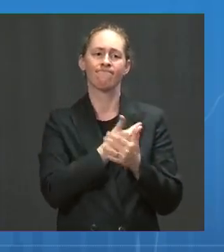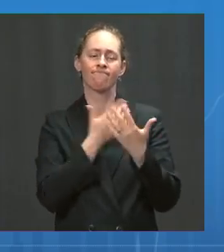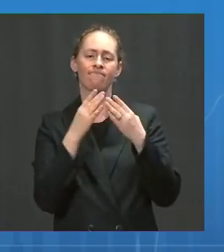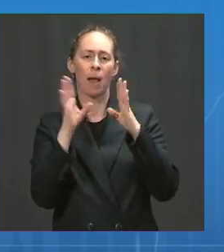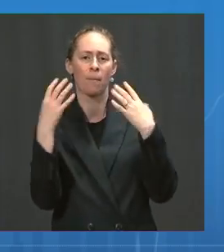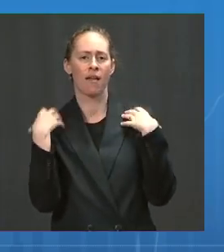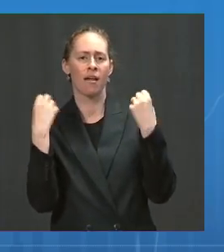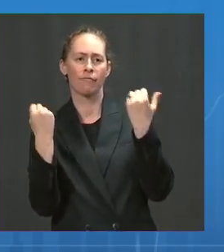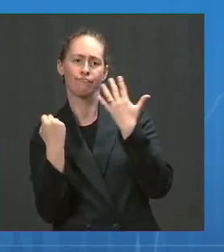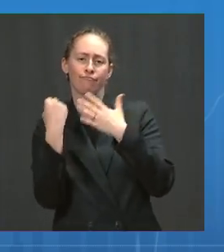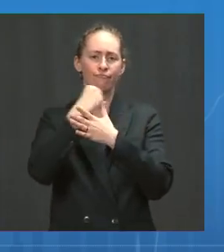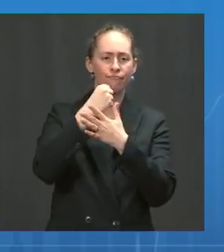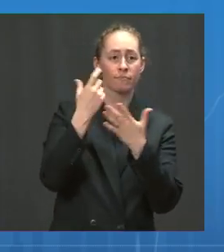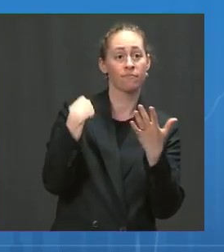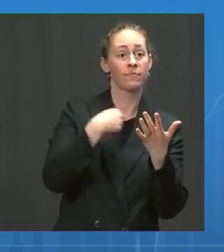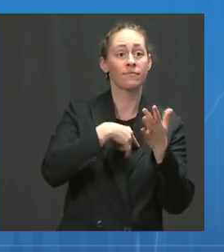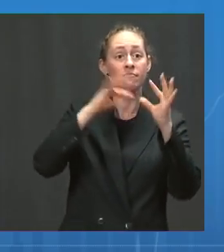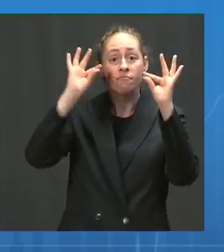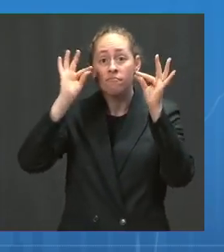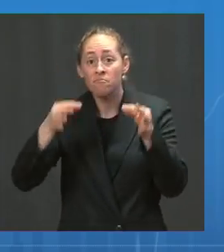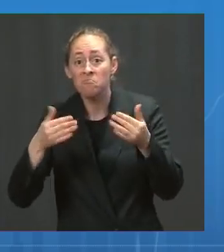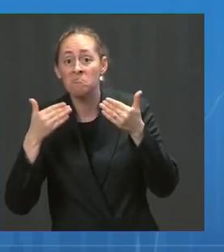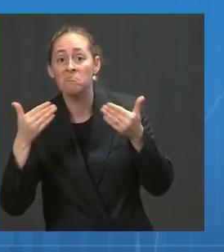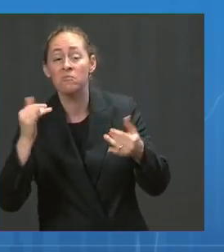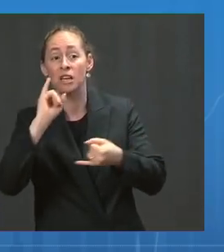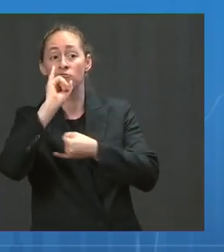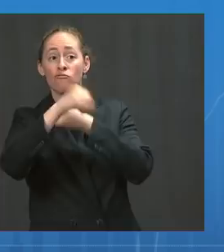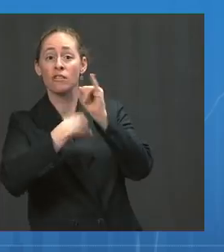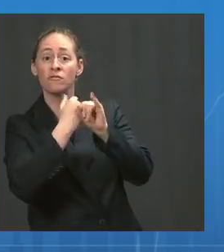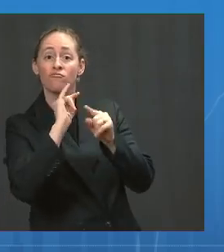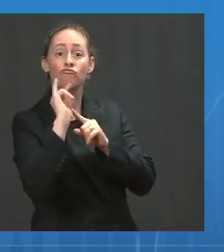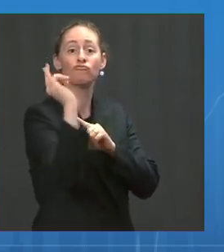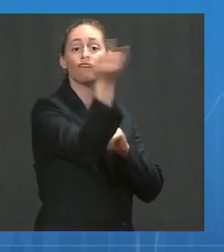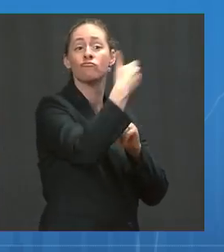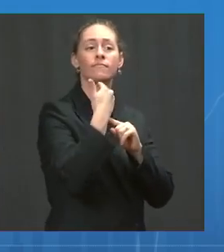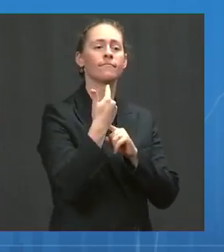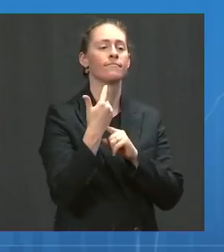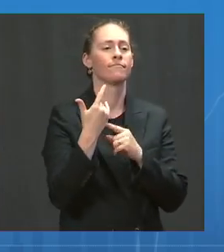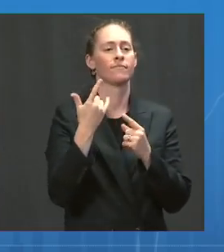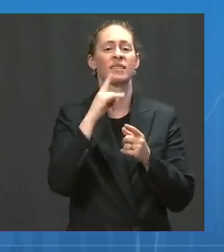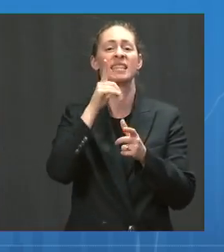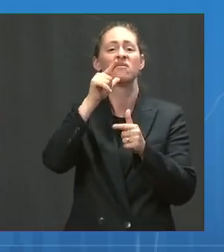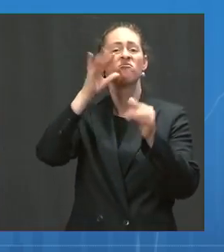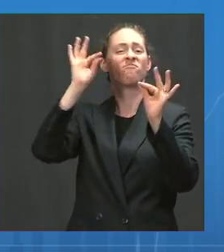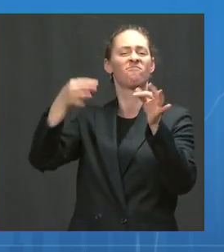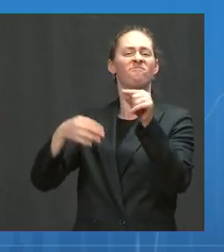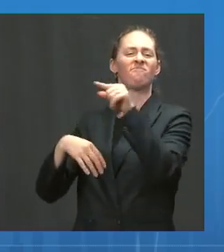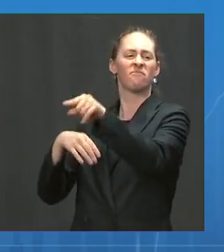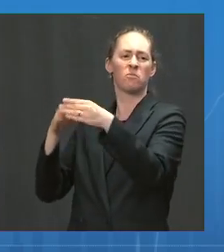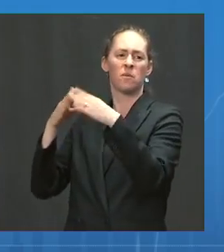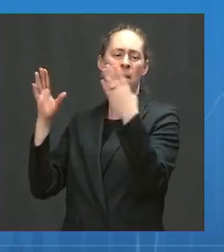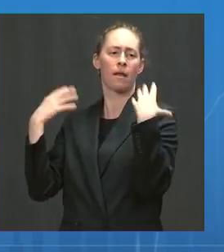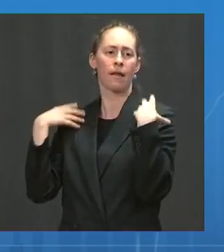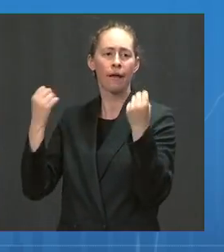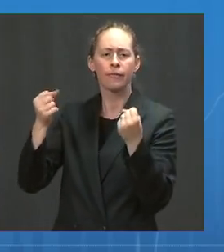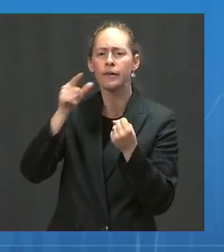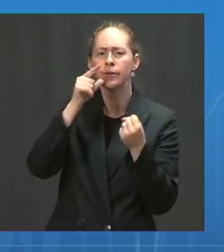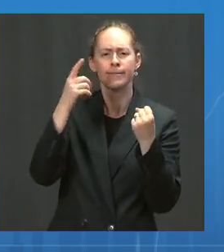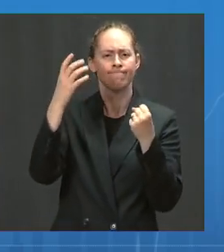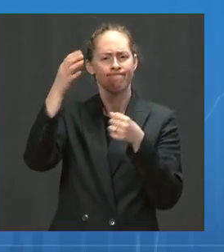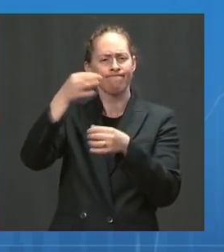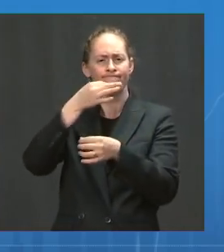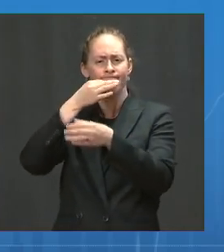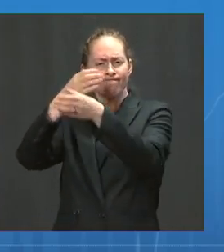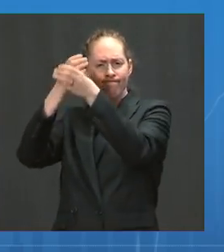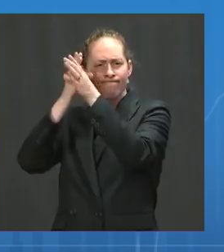opening international travel will be guided by our public health and medical experts, and they'll be looking at many